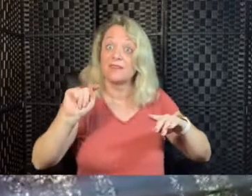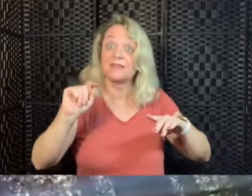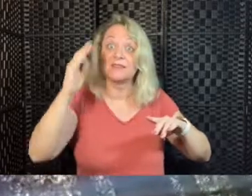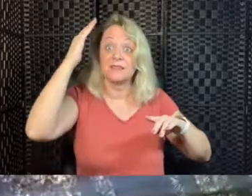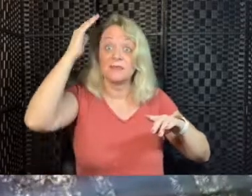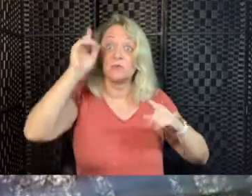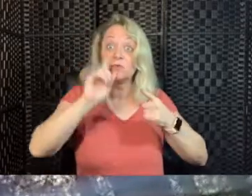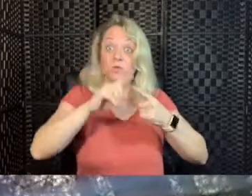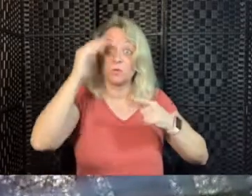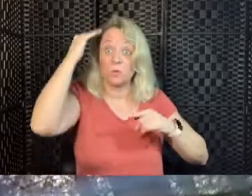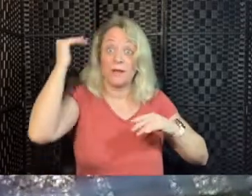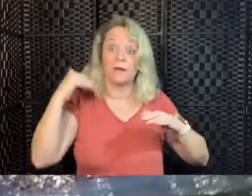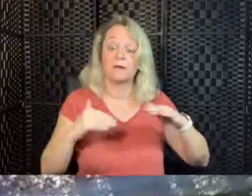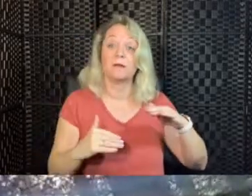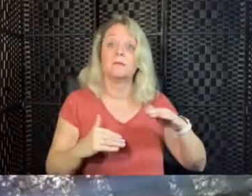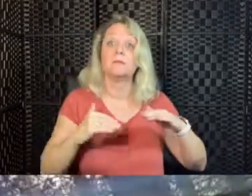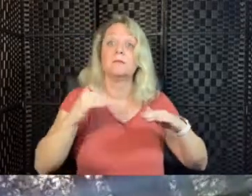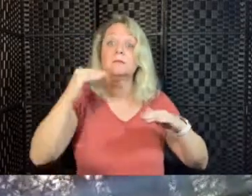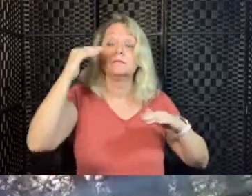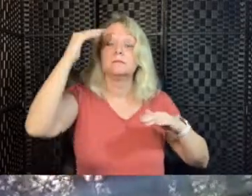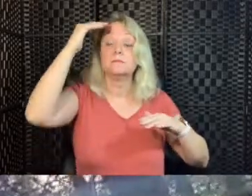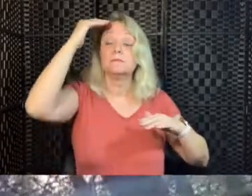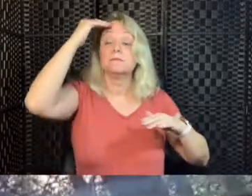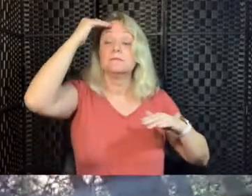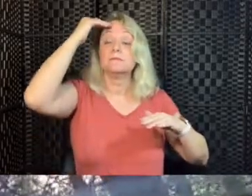Breath out all looks good Breath out